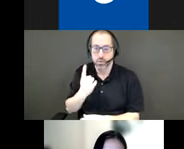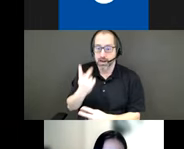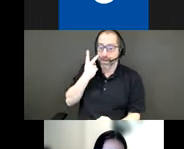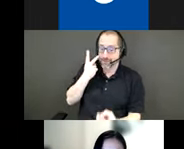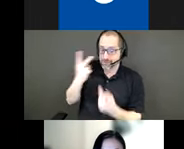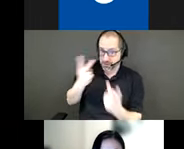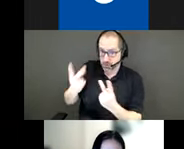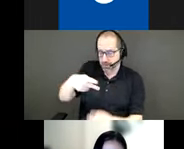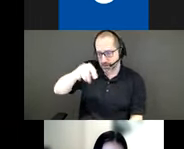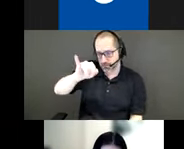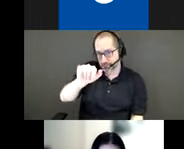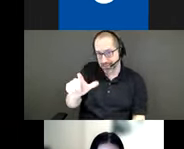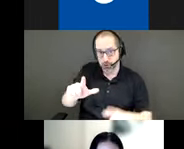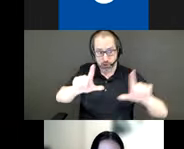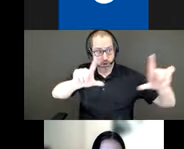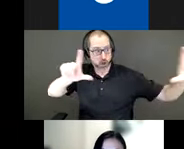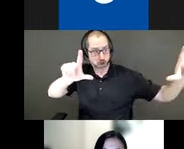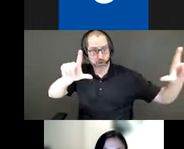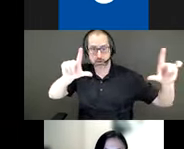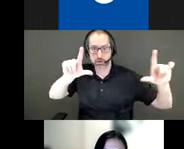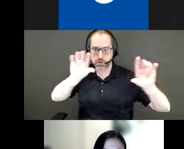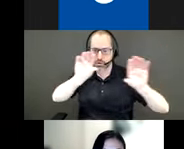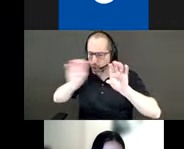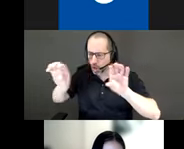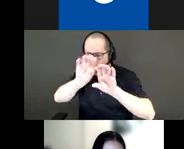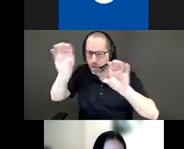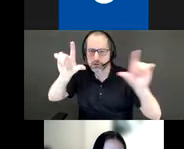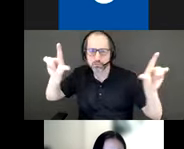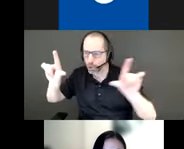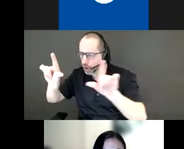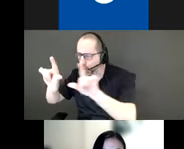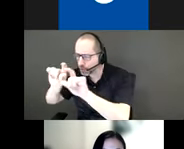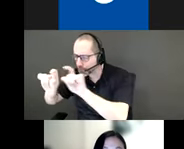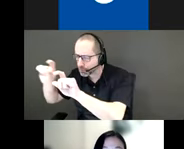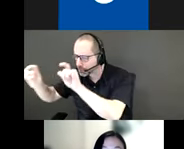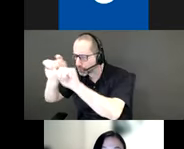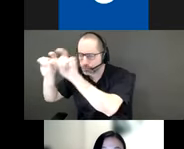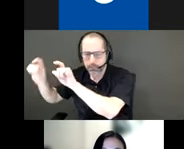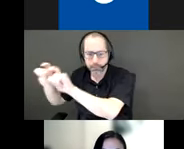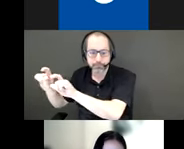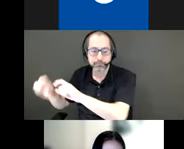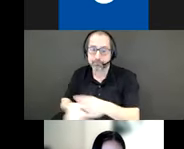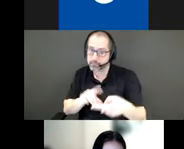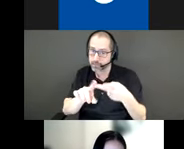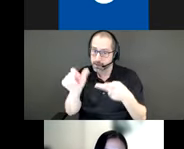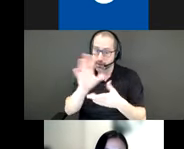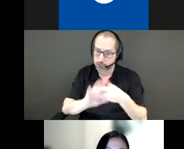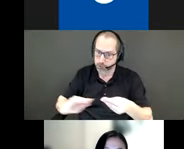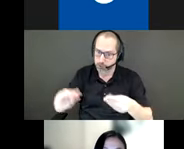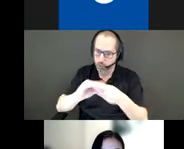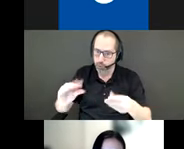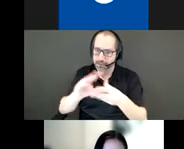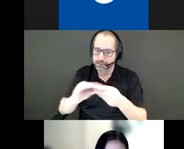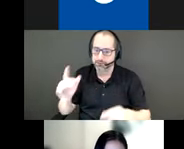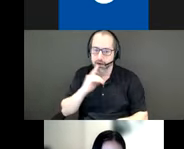gradient that goes from large to small and the other is through stories from the larger macro wayfinding cues